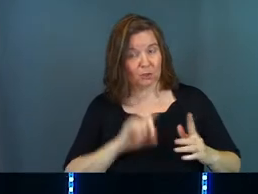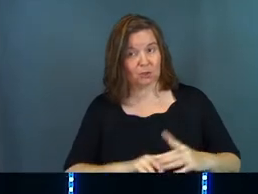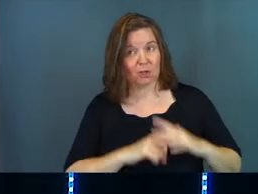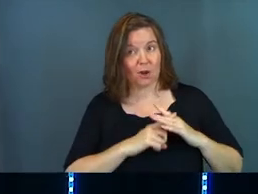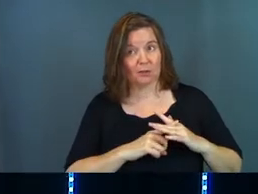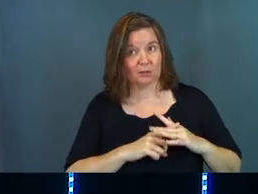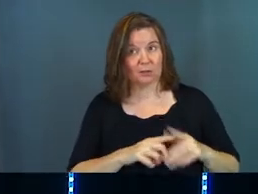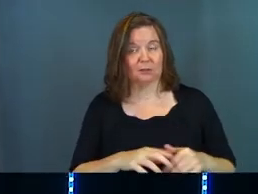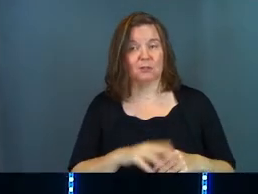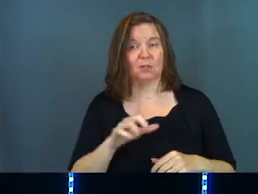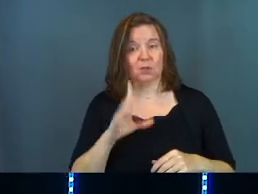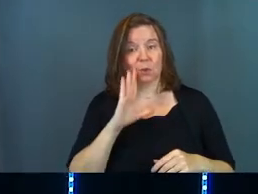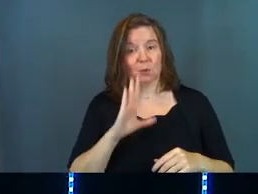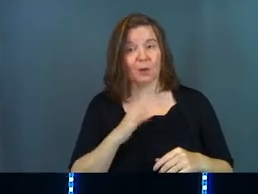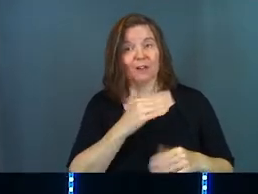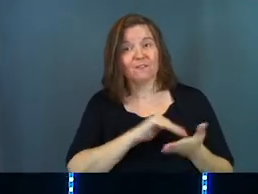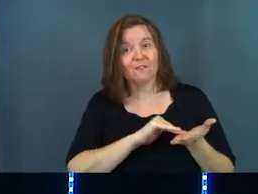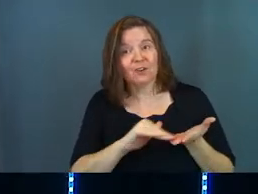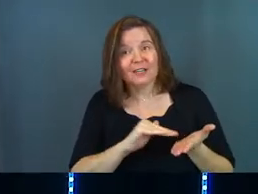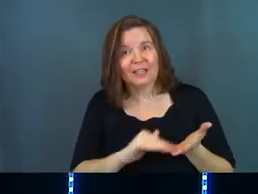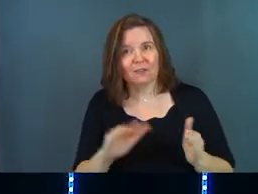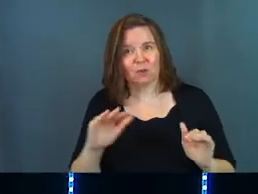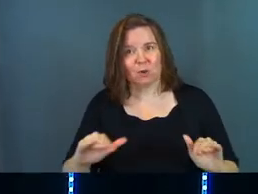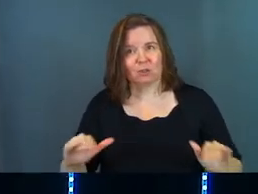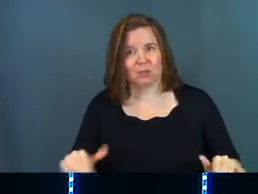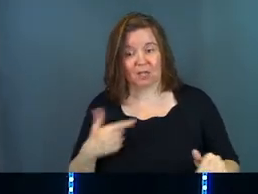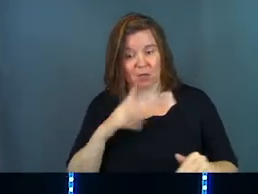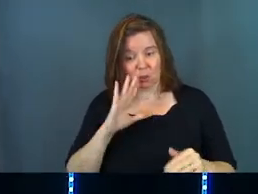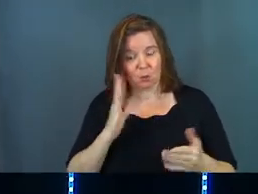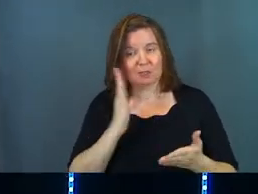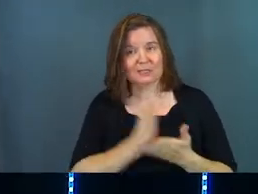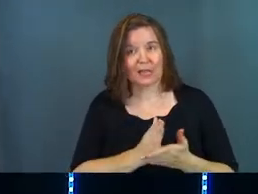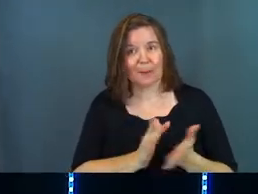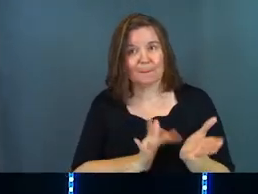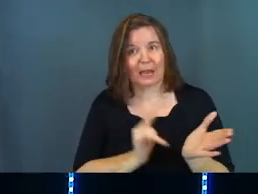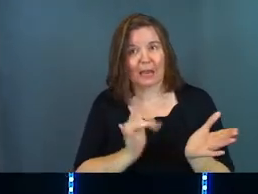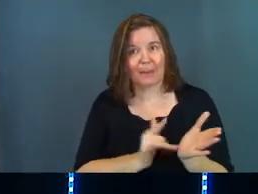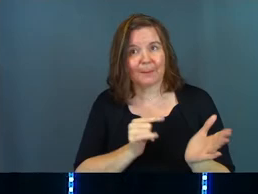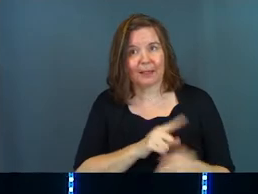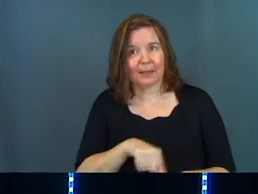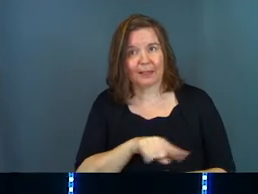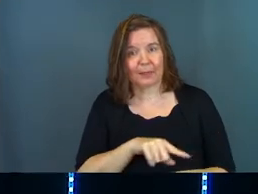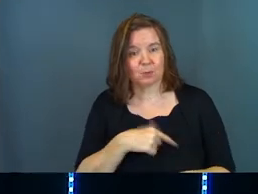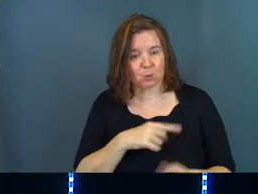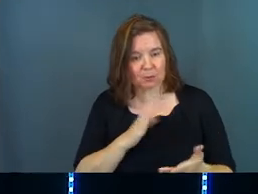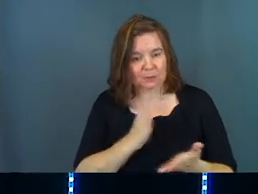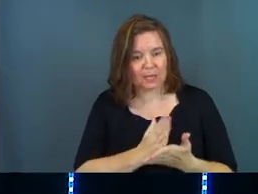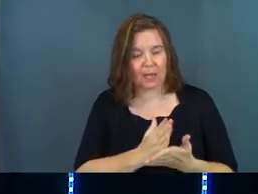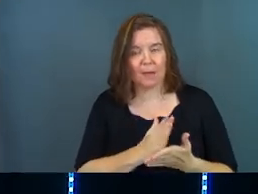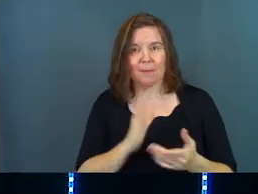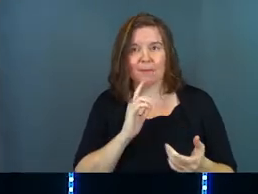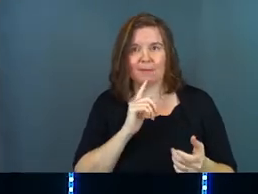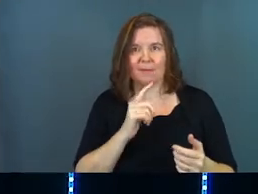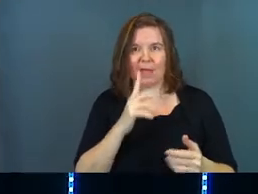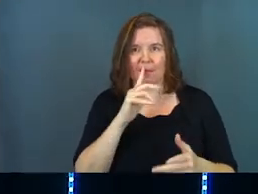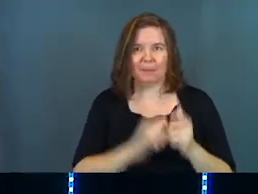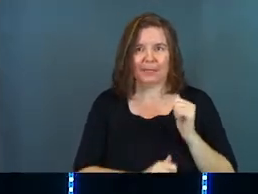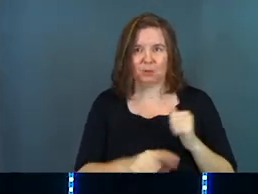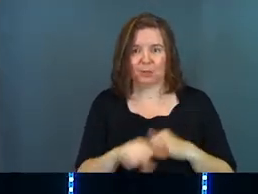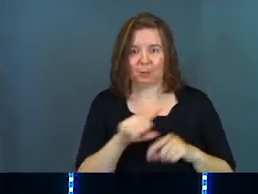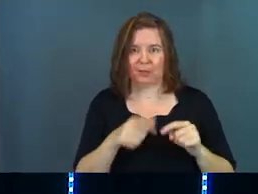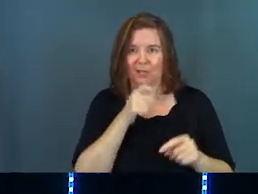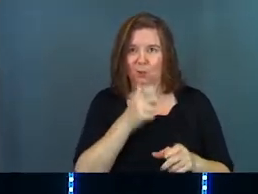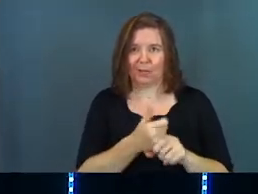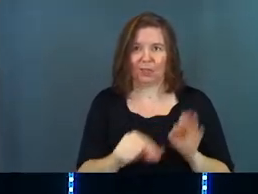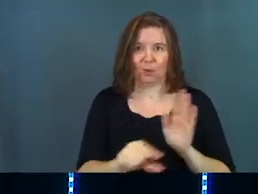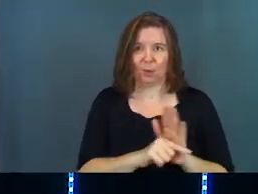start, is that you're going to forgive your children and you're going to stop manipulating them. And you're going to stop acting cruelly to them when